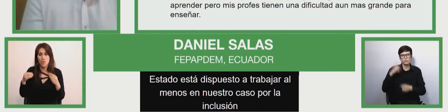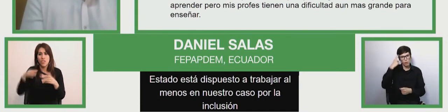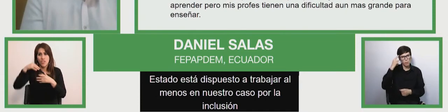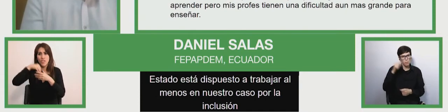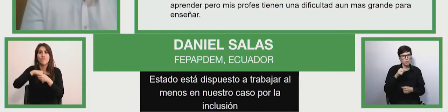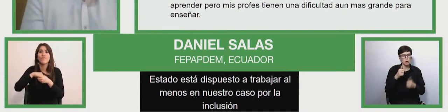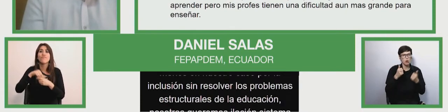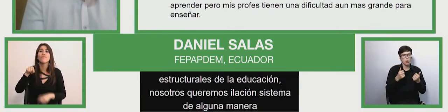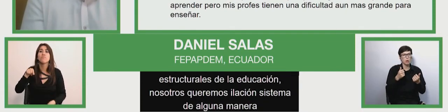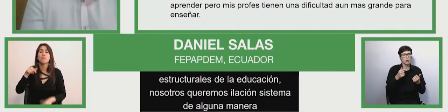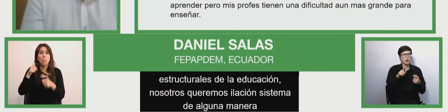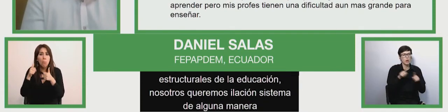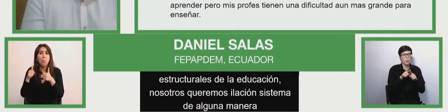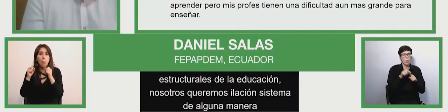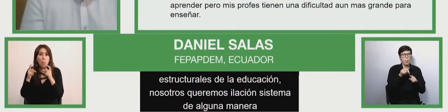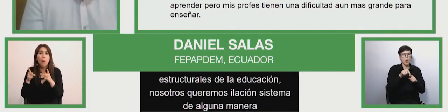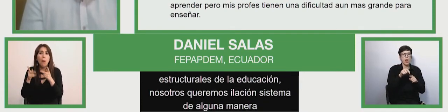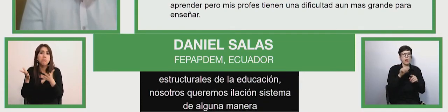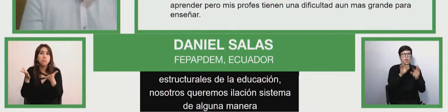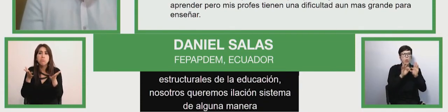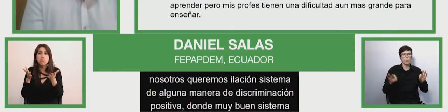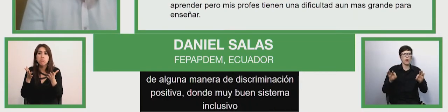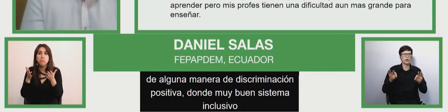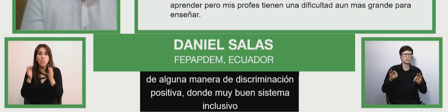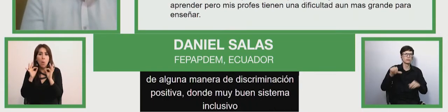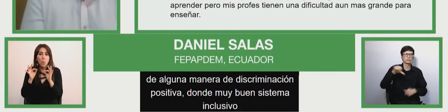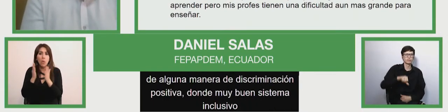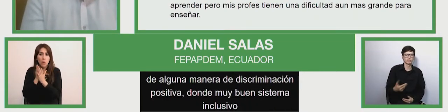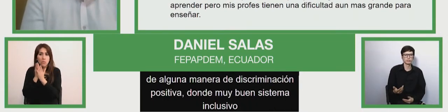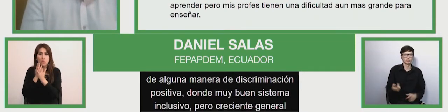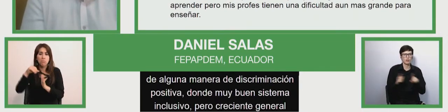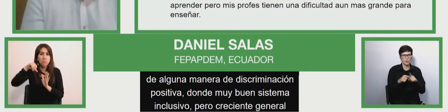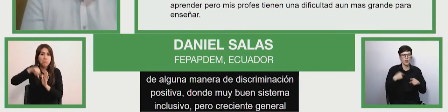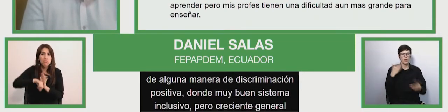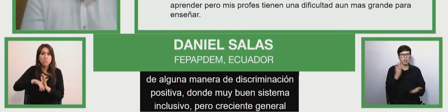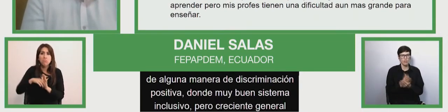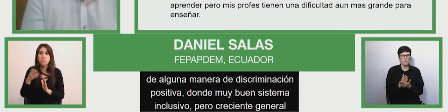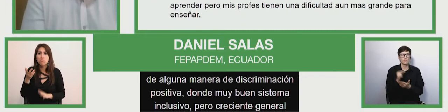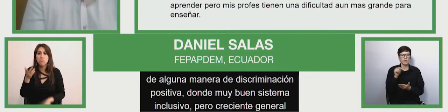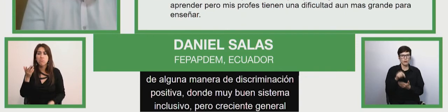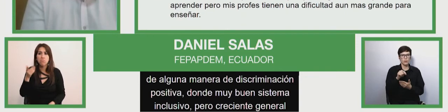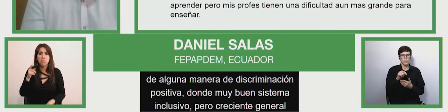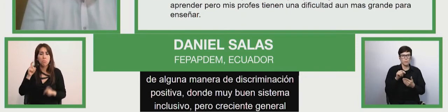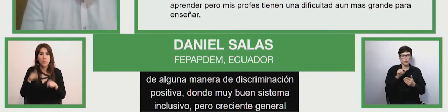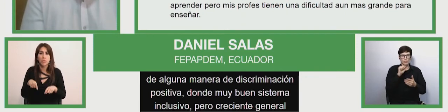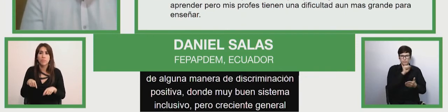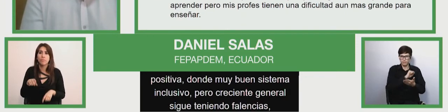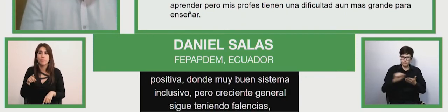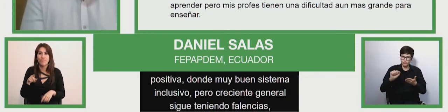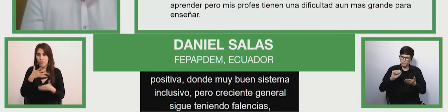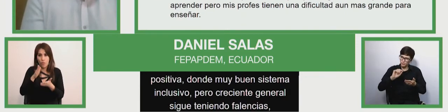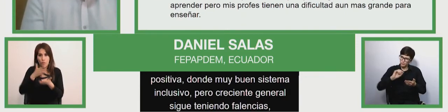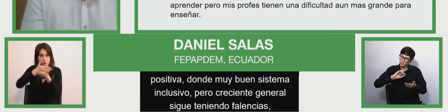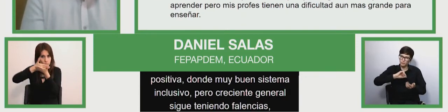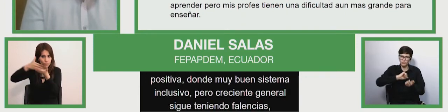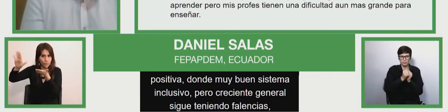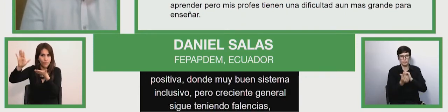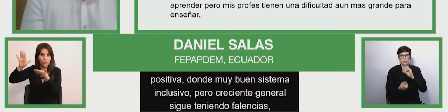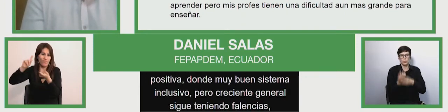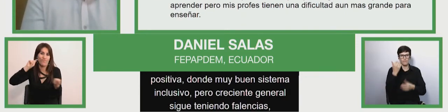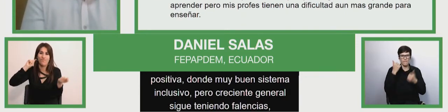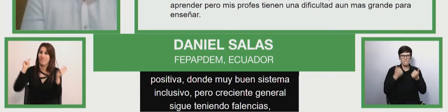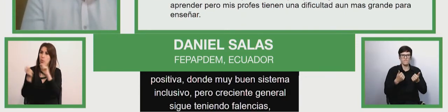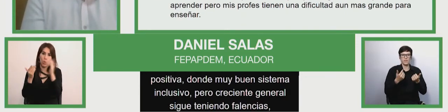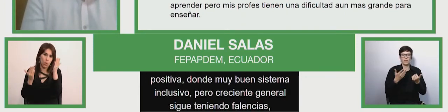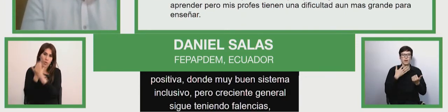the student still has so many um weaknesses and where to correct those structural weaknesses in the system